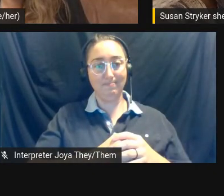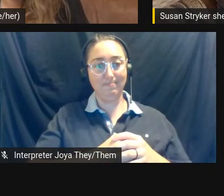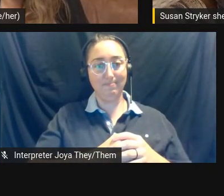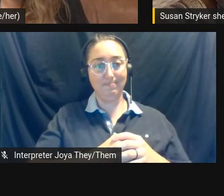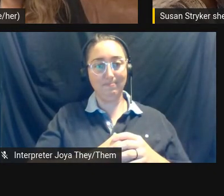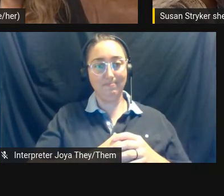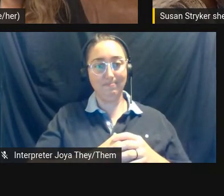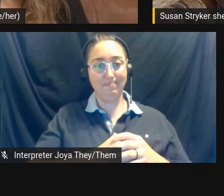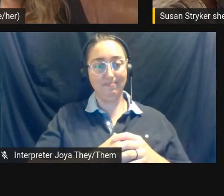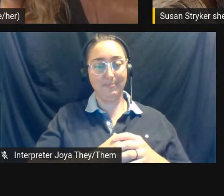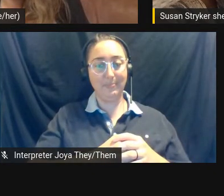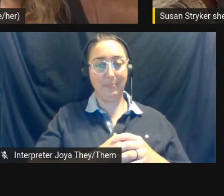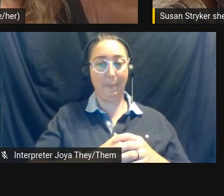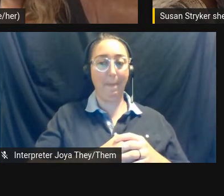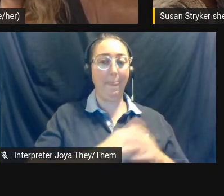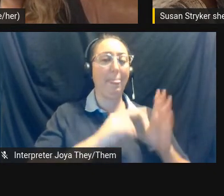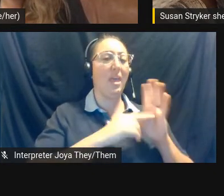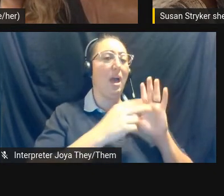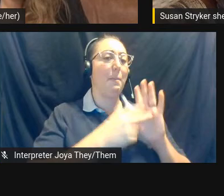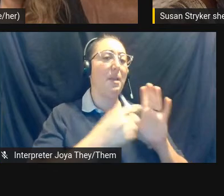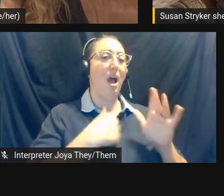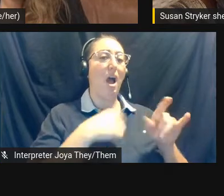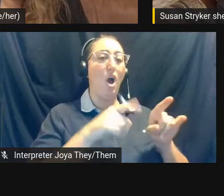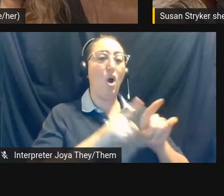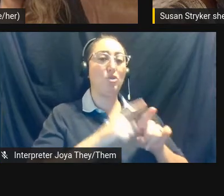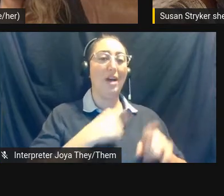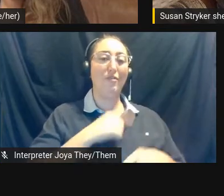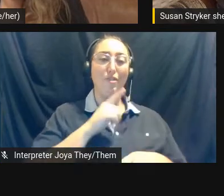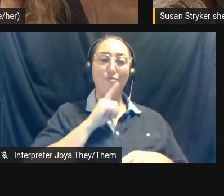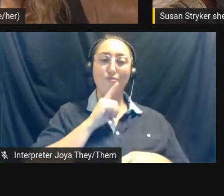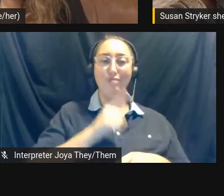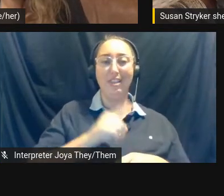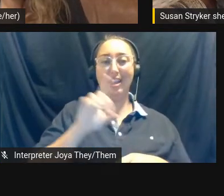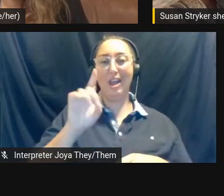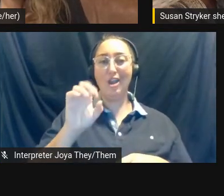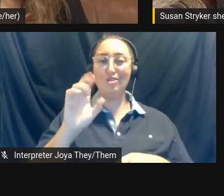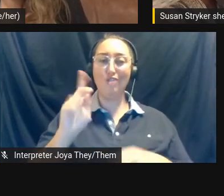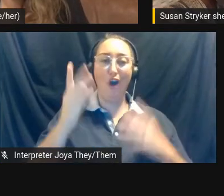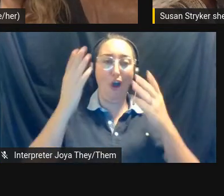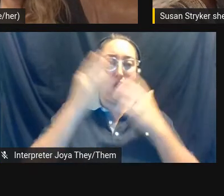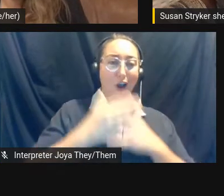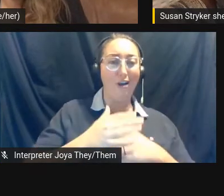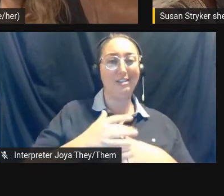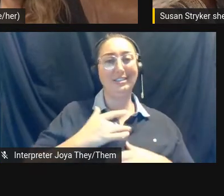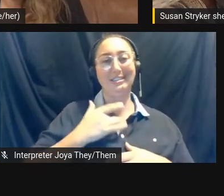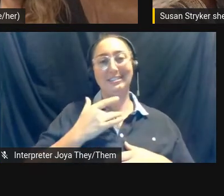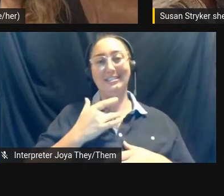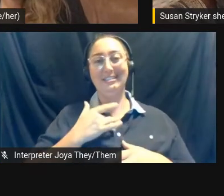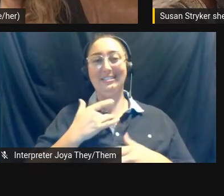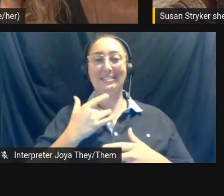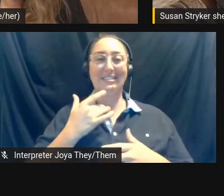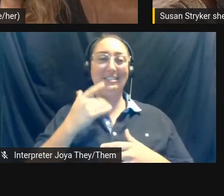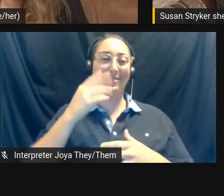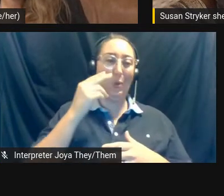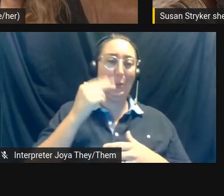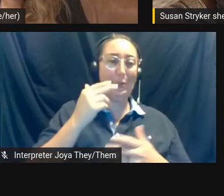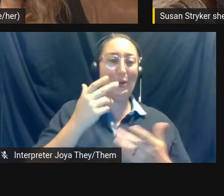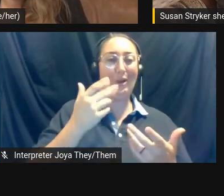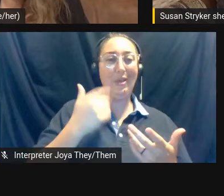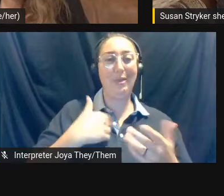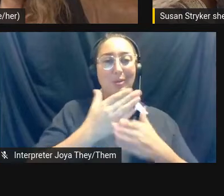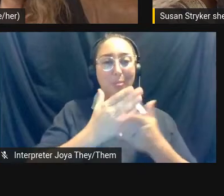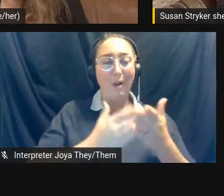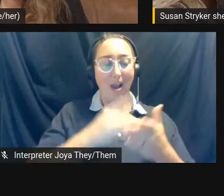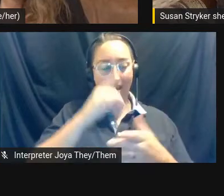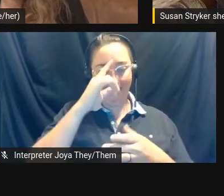I mean, I also have a really dark sense of humor. So there was a clip in Disclosure of, I